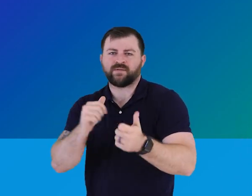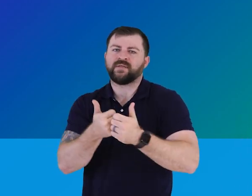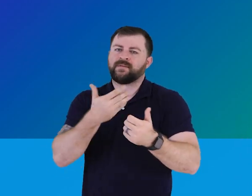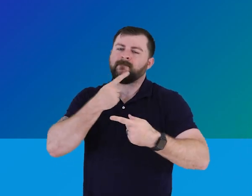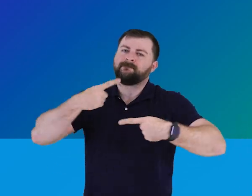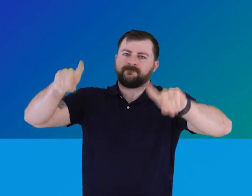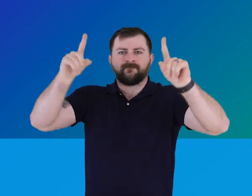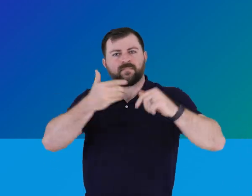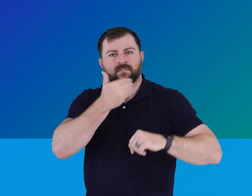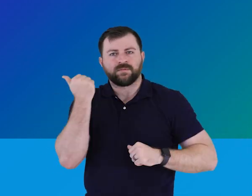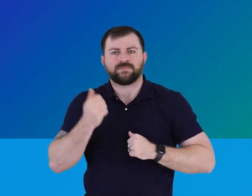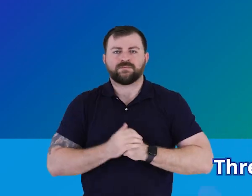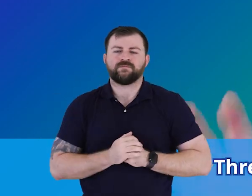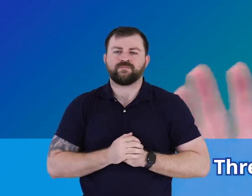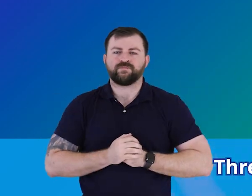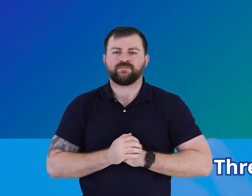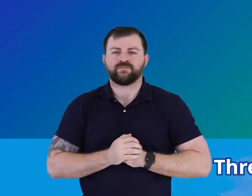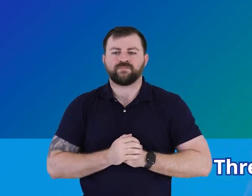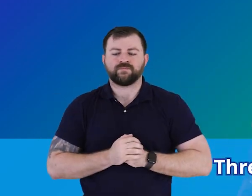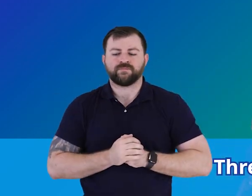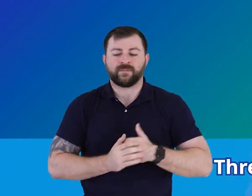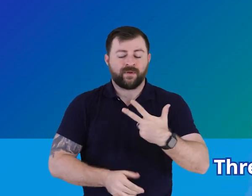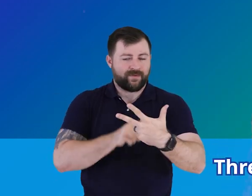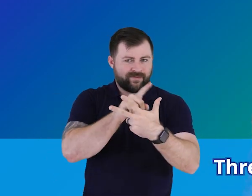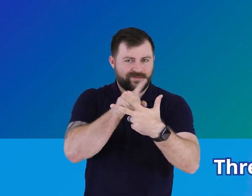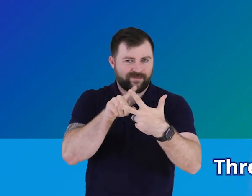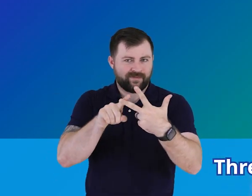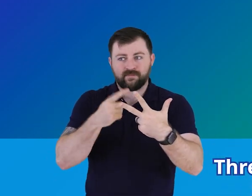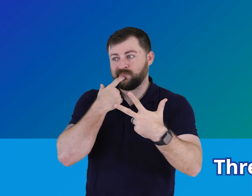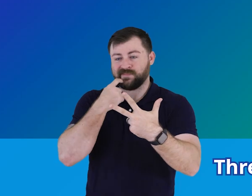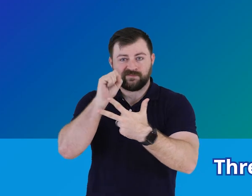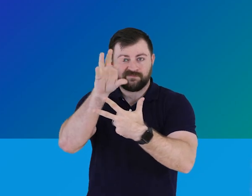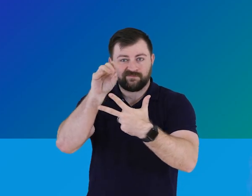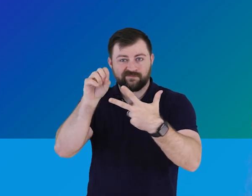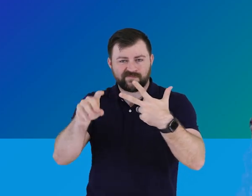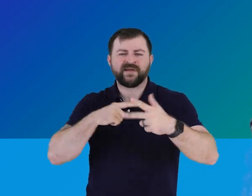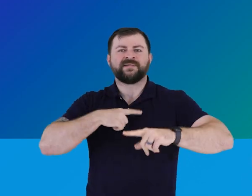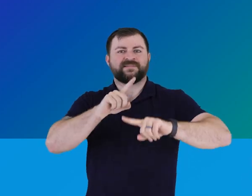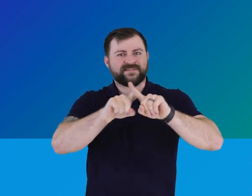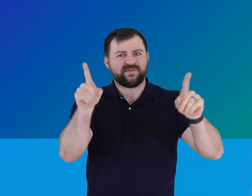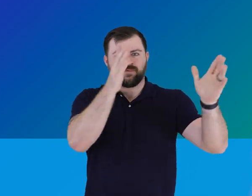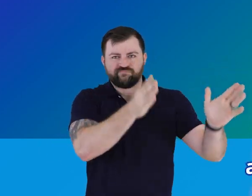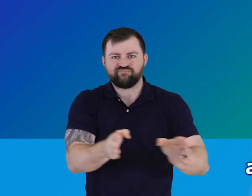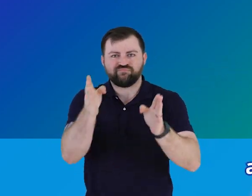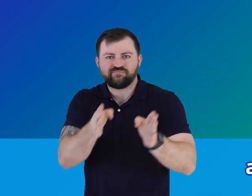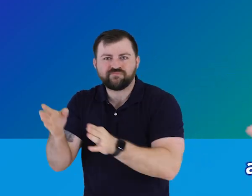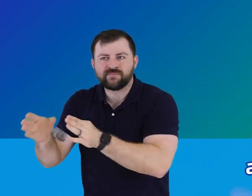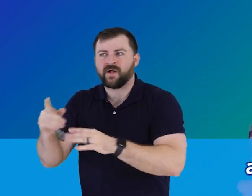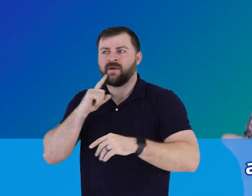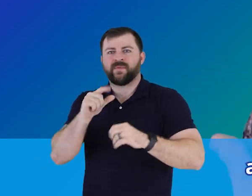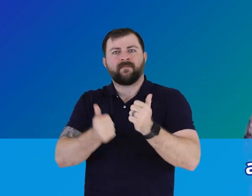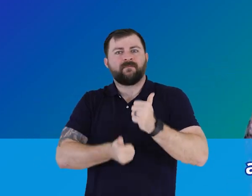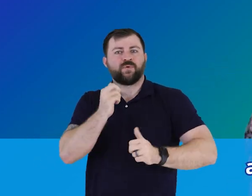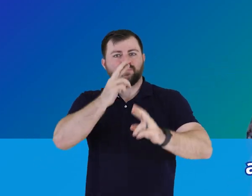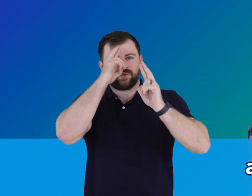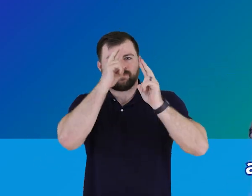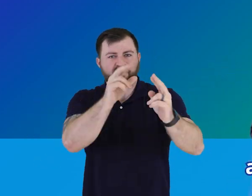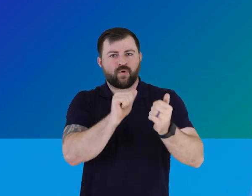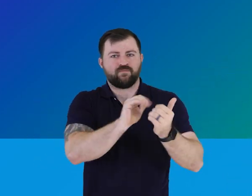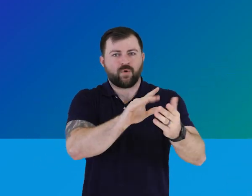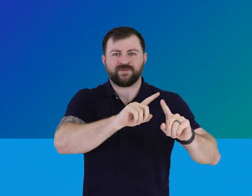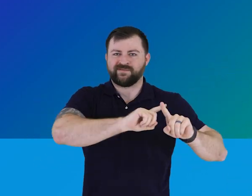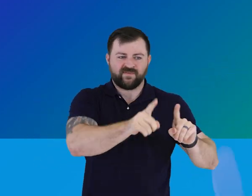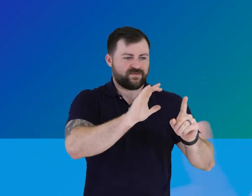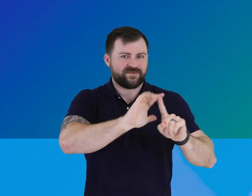effective. Three very different strategies, each being the preferred and most respectful approach